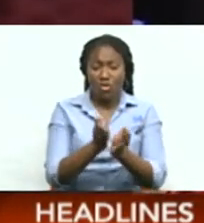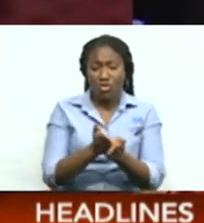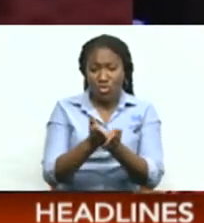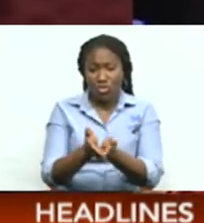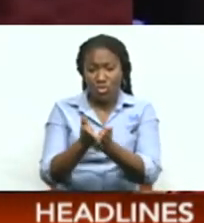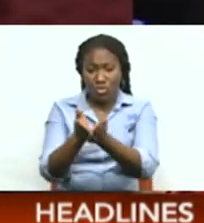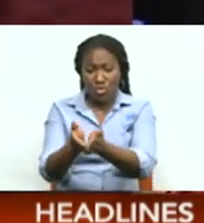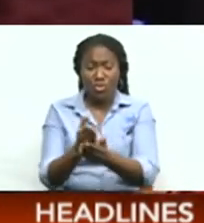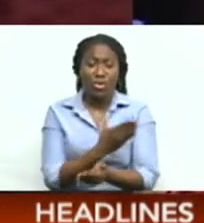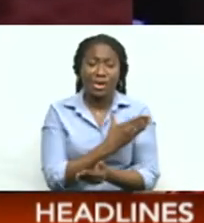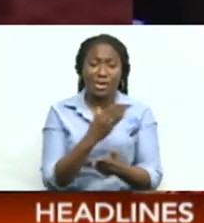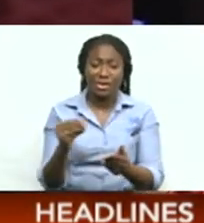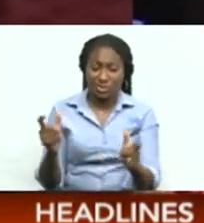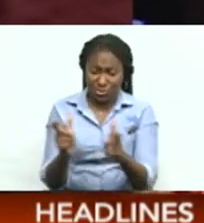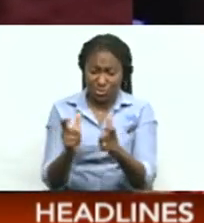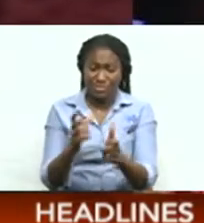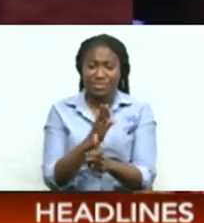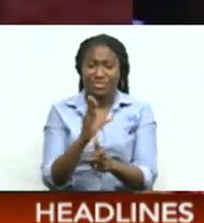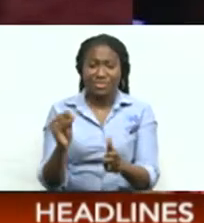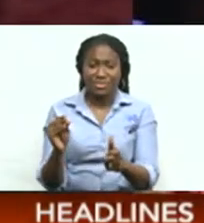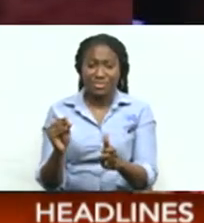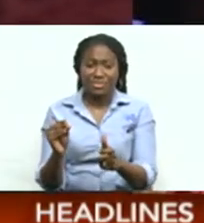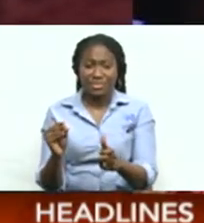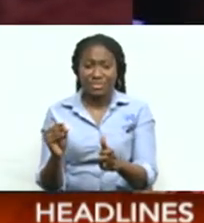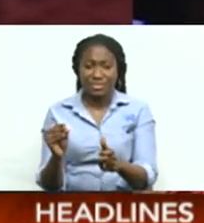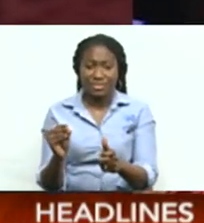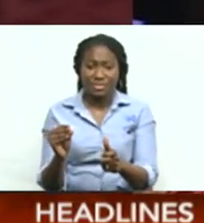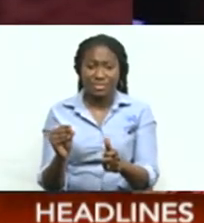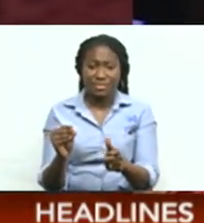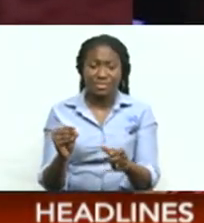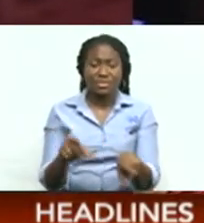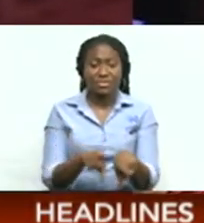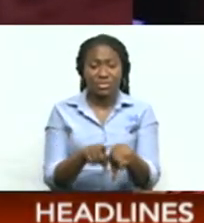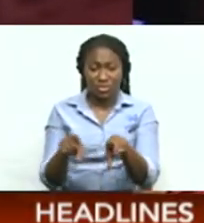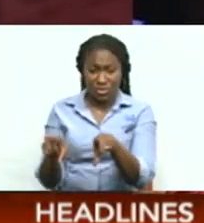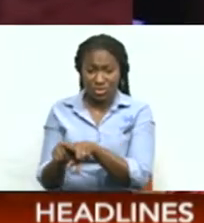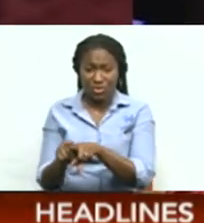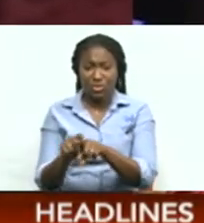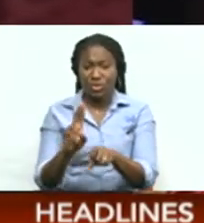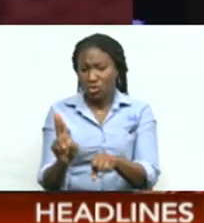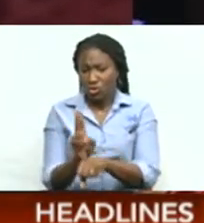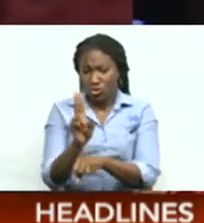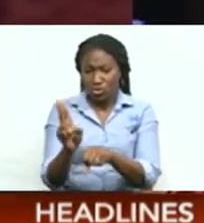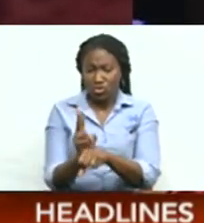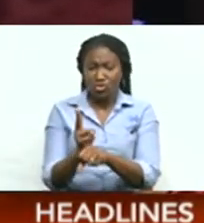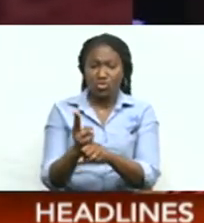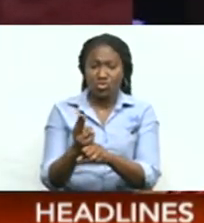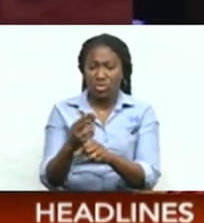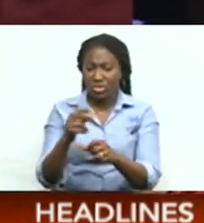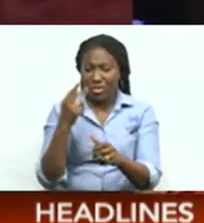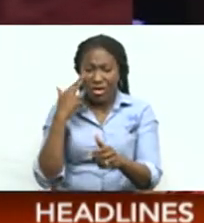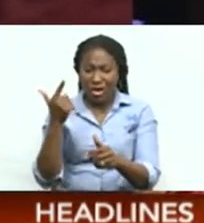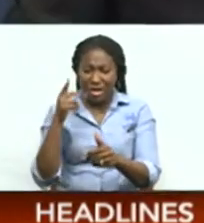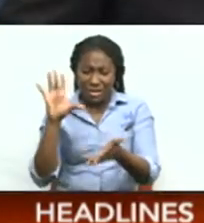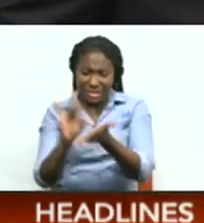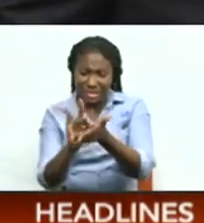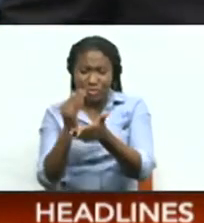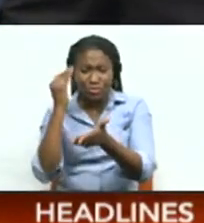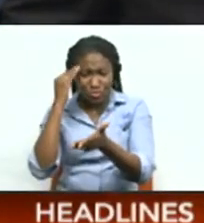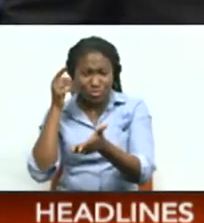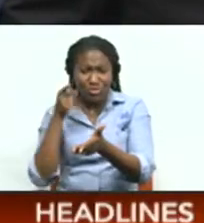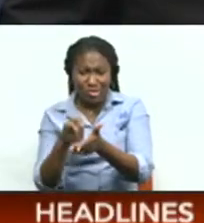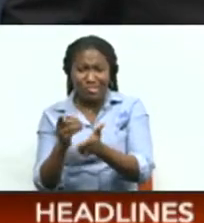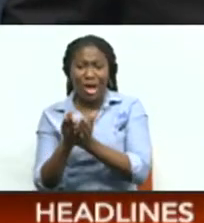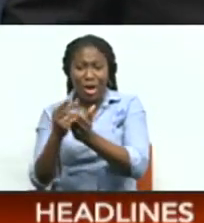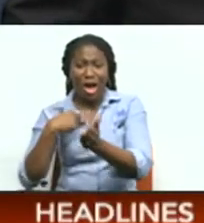vessels and parasitic devices attached to the hulls of the vessels Dr.